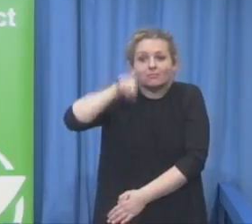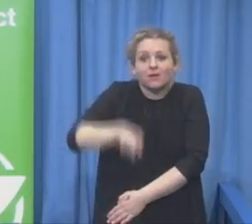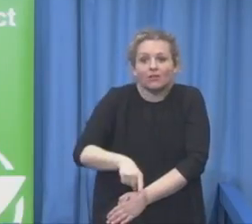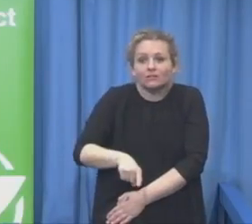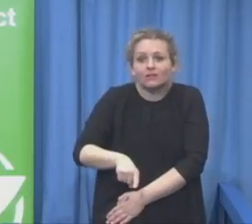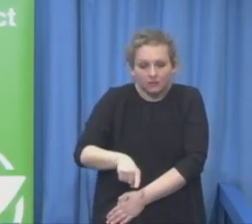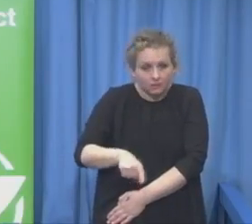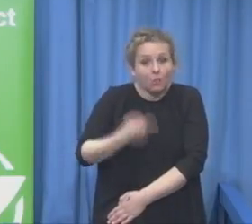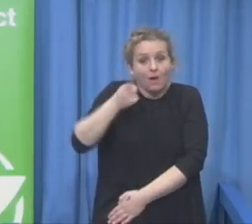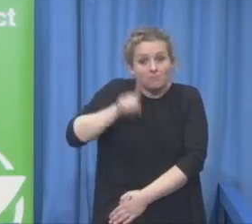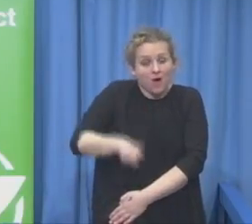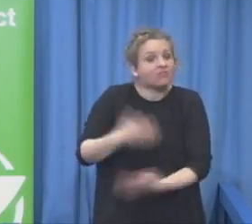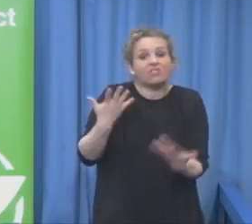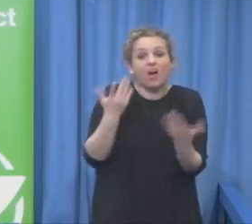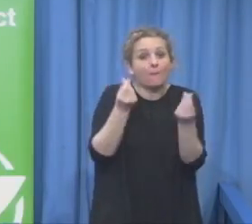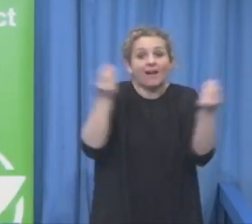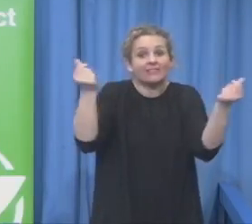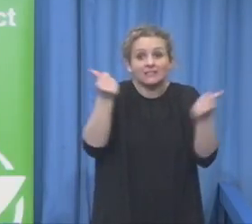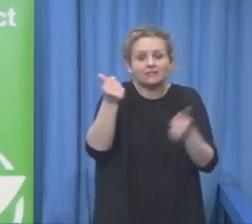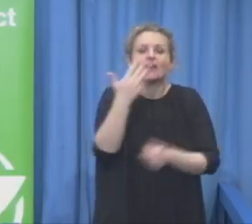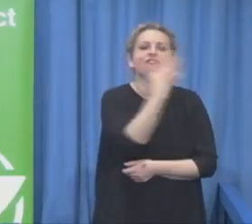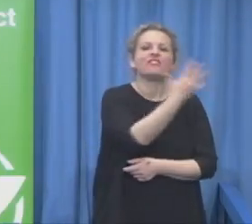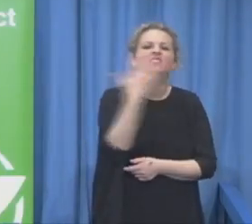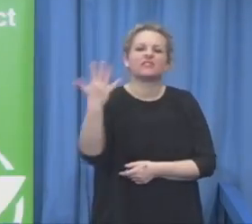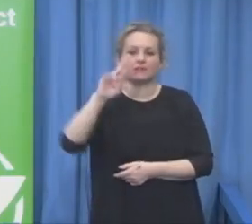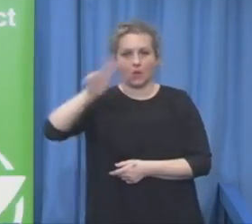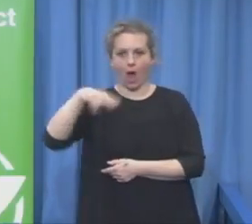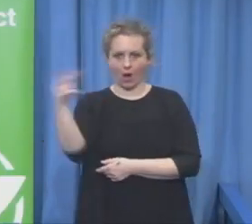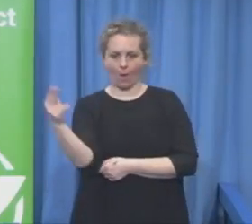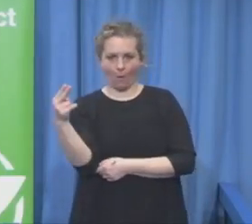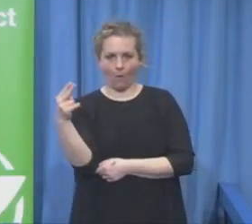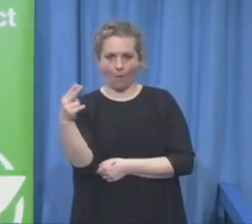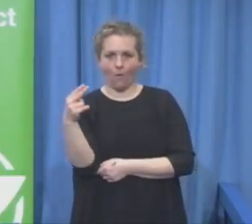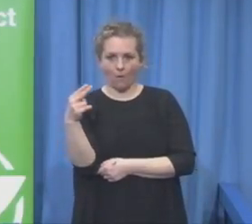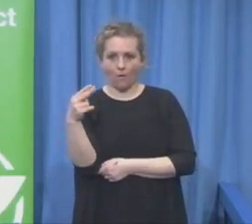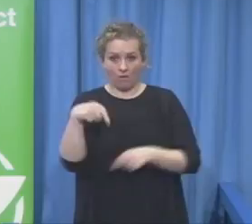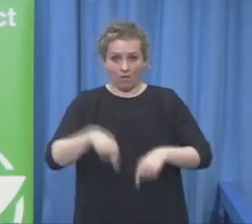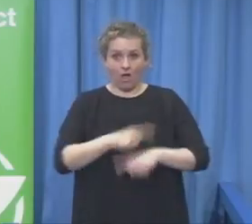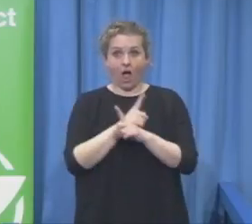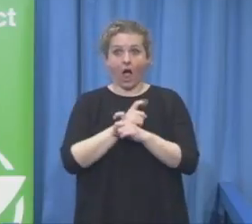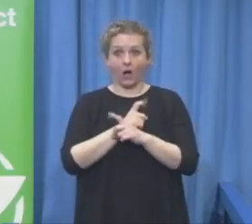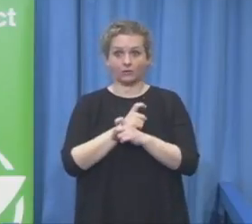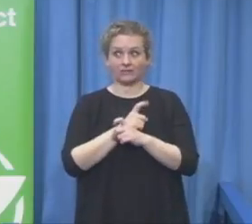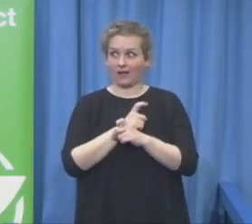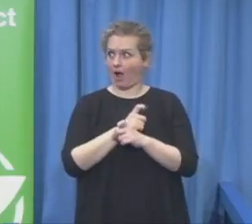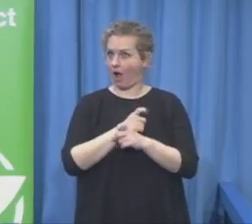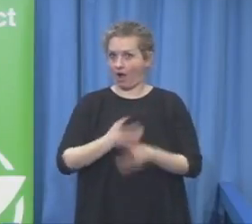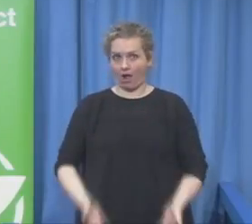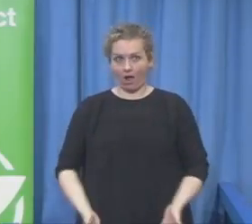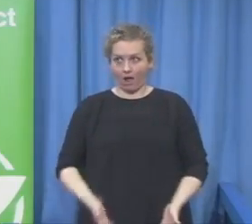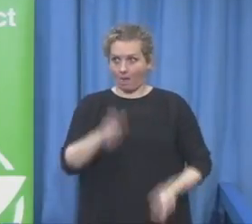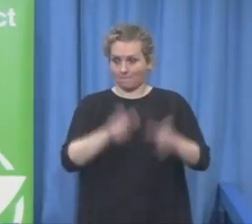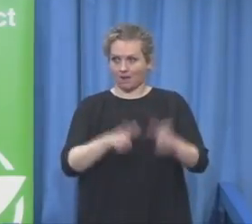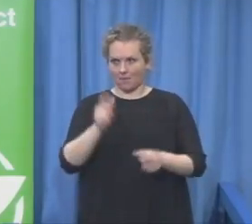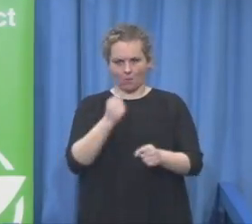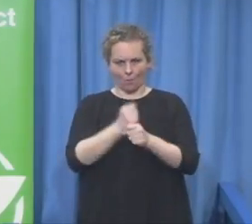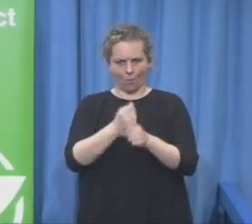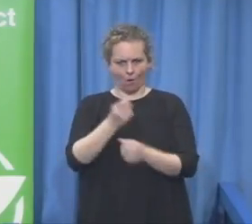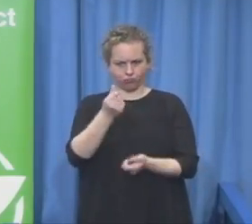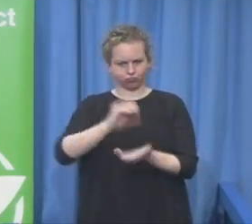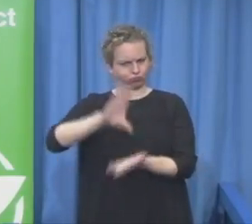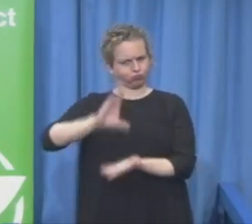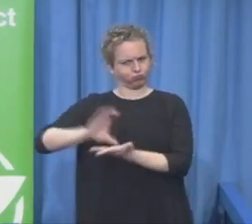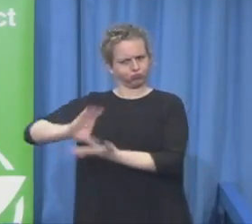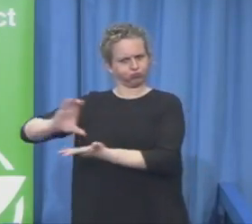One of the richest countries in the European Union. And then we have a couple of barriers coming out of this. That is